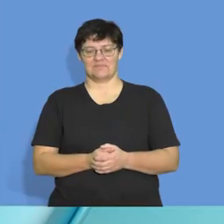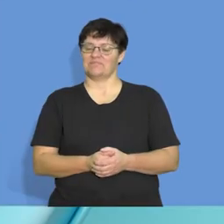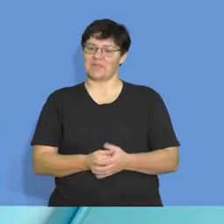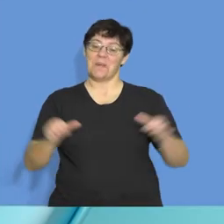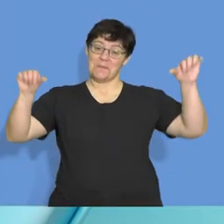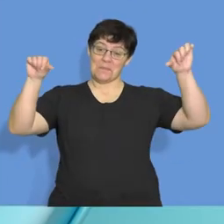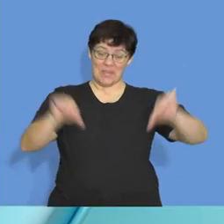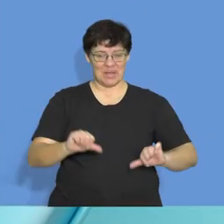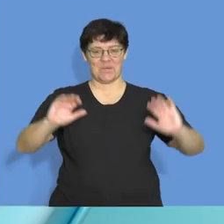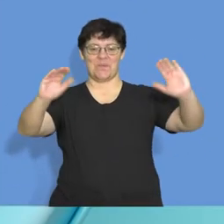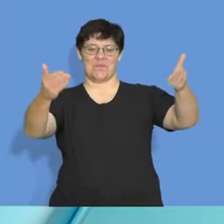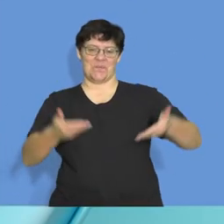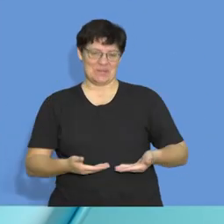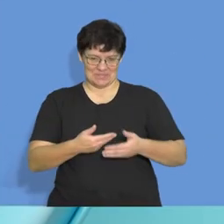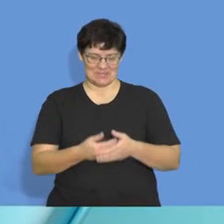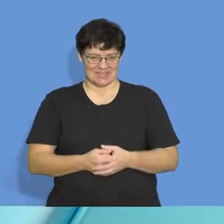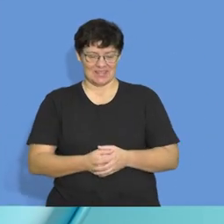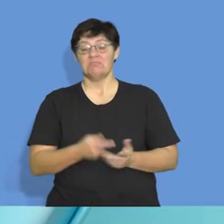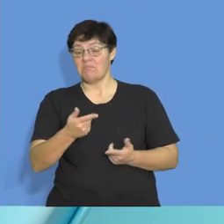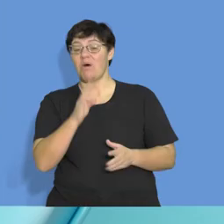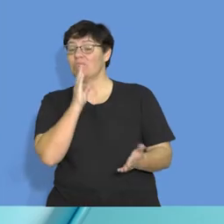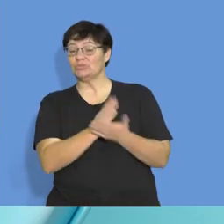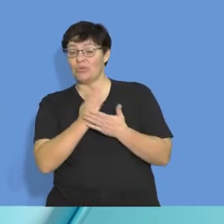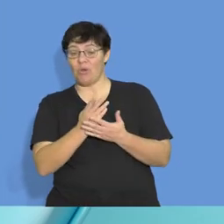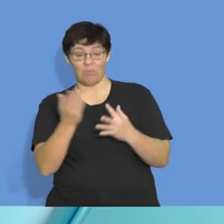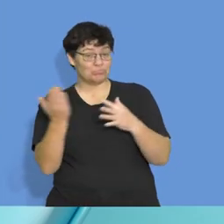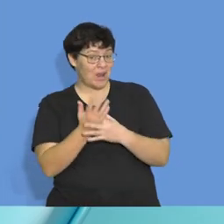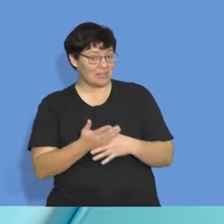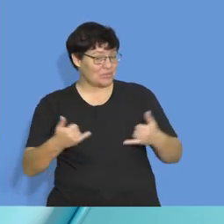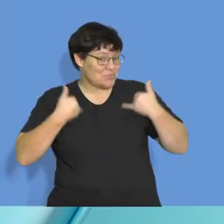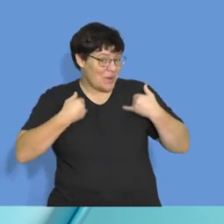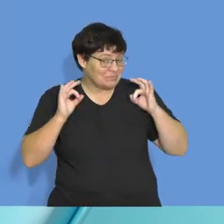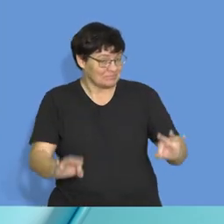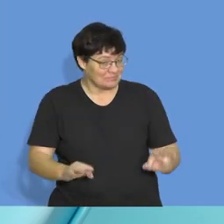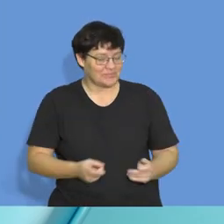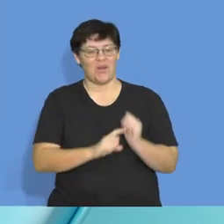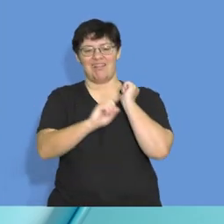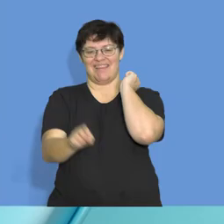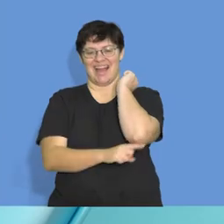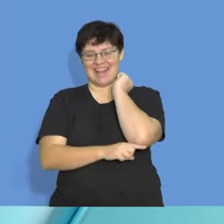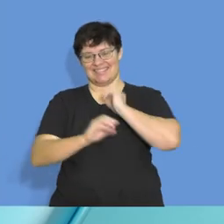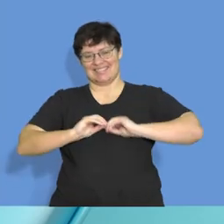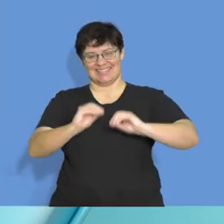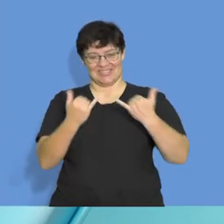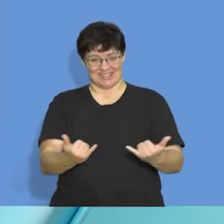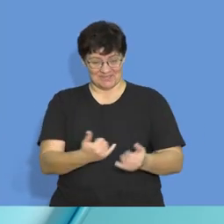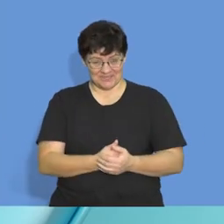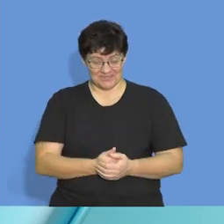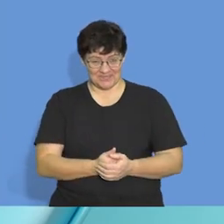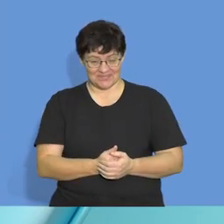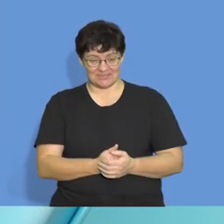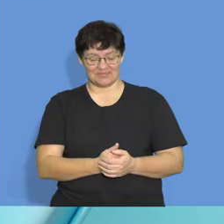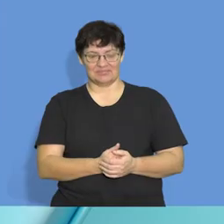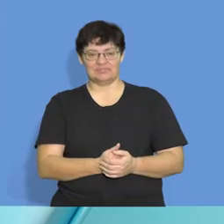Welcome back, accounting boffins. I'm sure you had a good break. And we're ready for the last segment of today's lesson. Right.